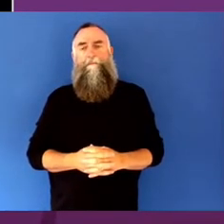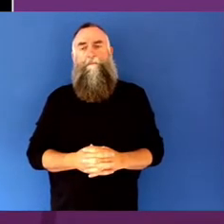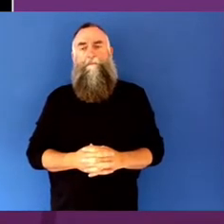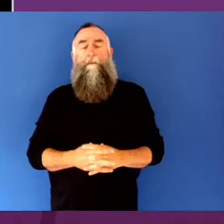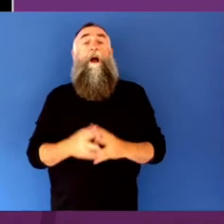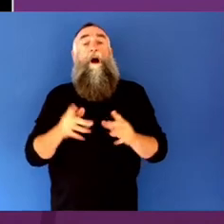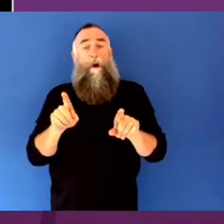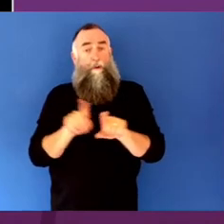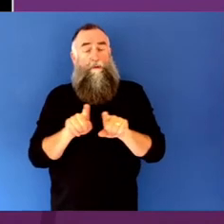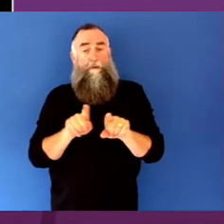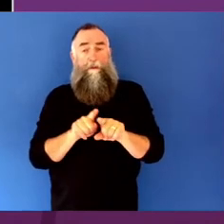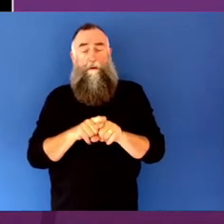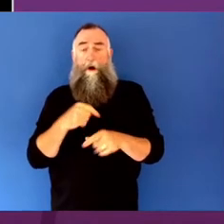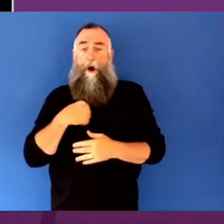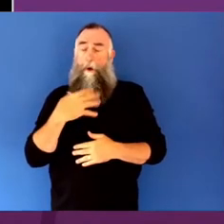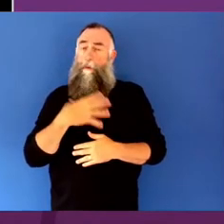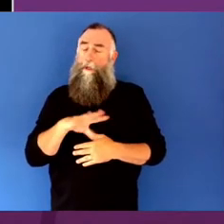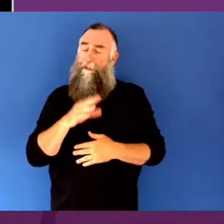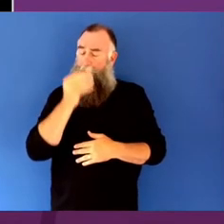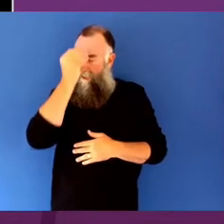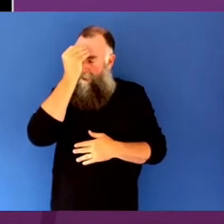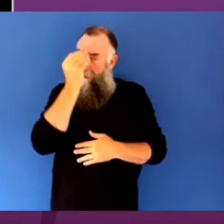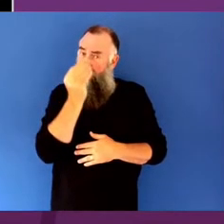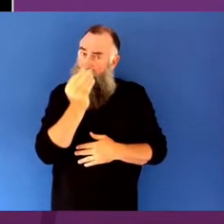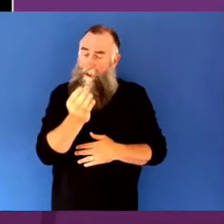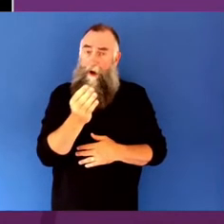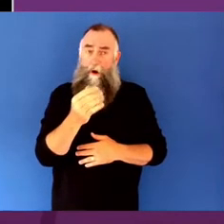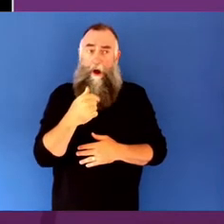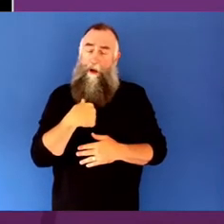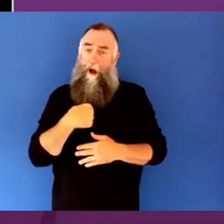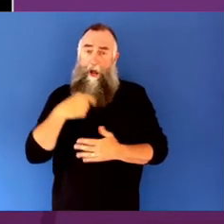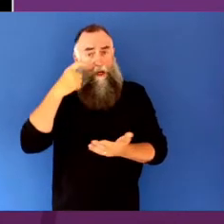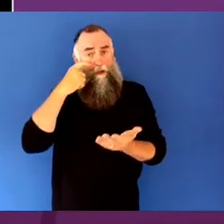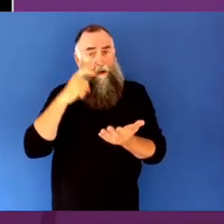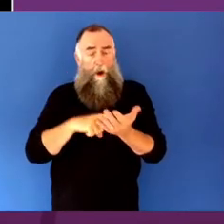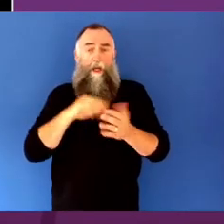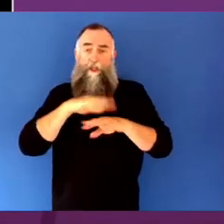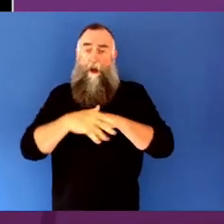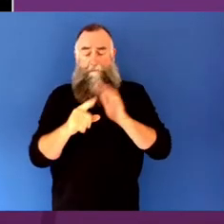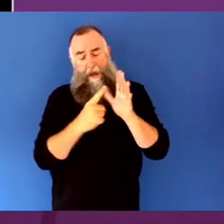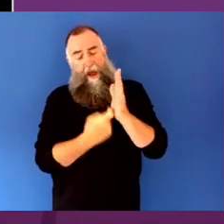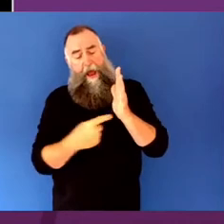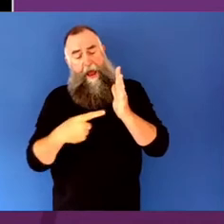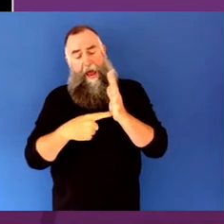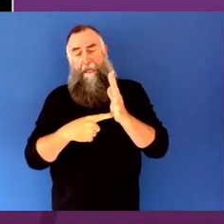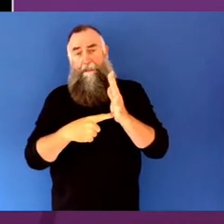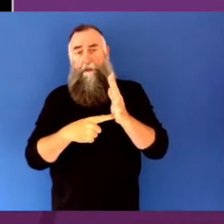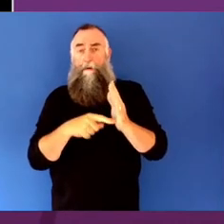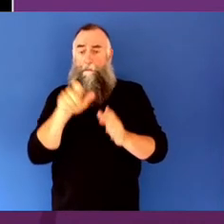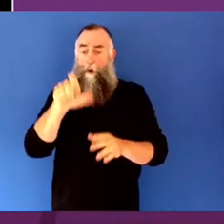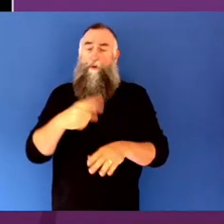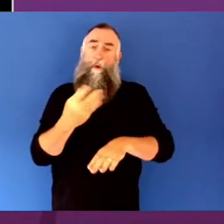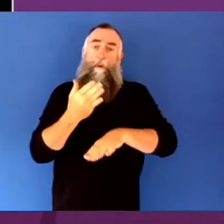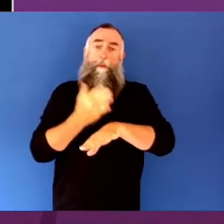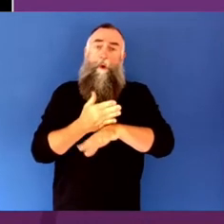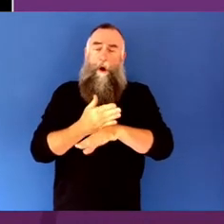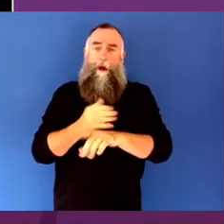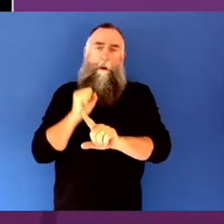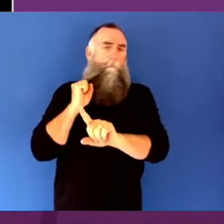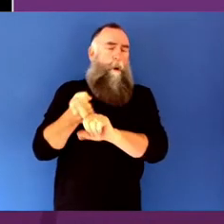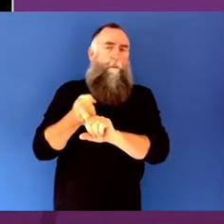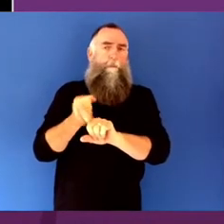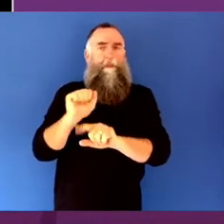arts sector workers. And I'm pleased that we've been able to commit some $40 million of funding through Support Act,